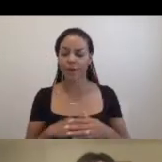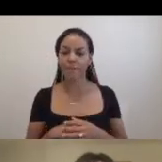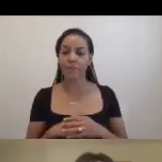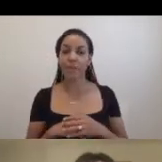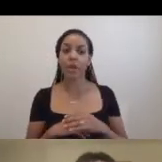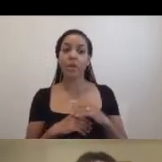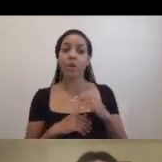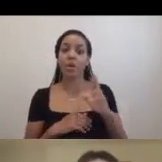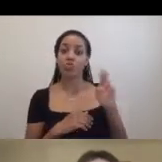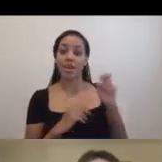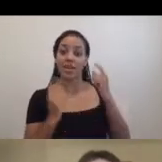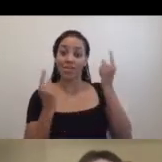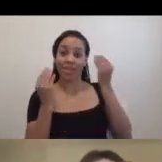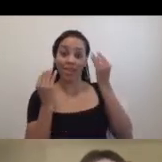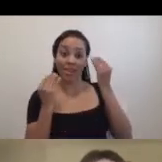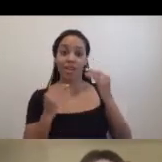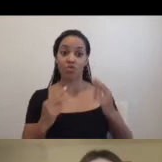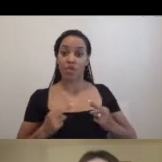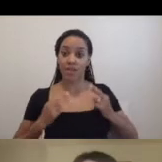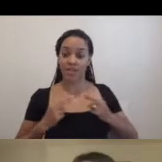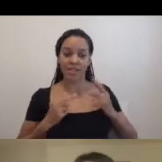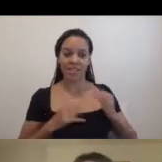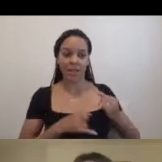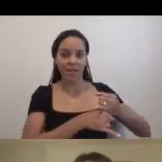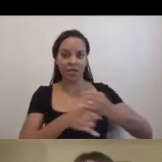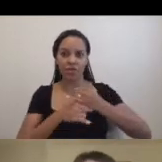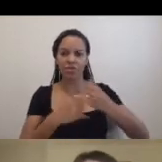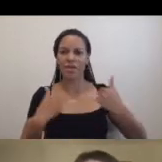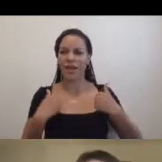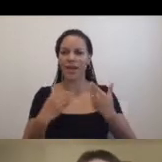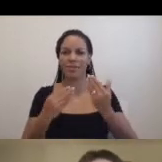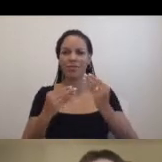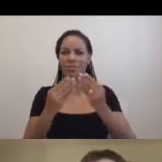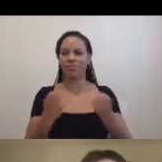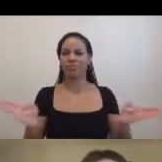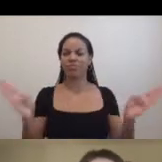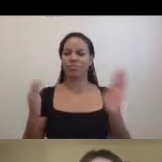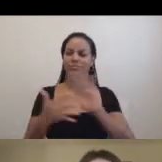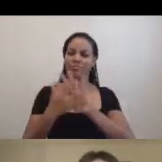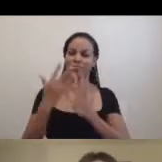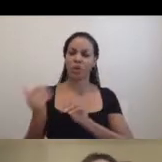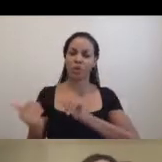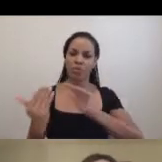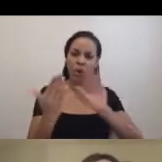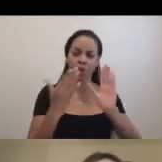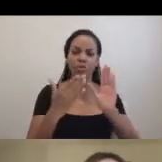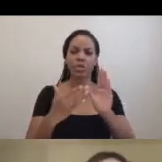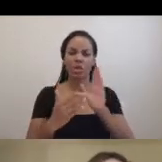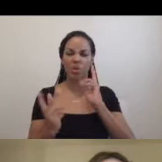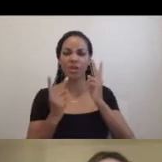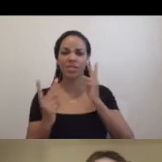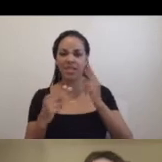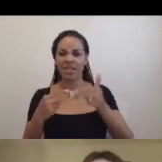Residencies member institutions have a wide diversity of approaches and scales, and you'll see that in the slides that